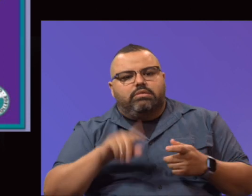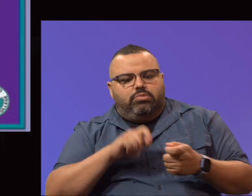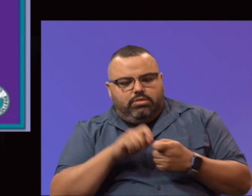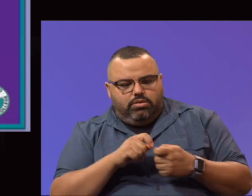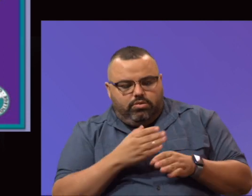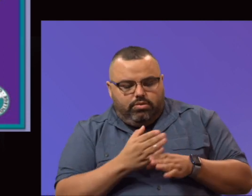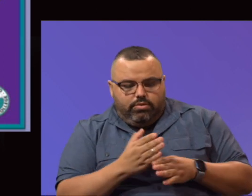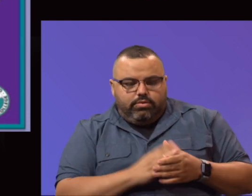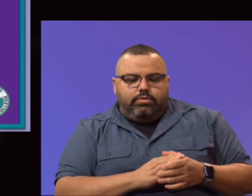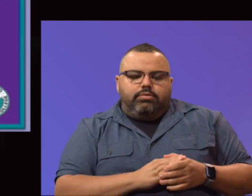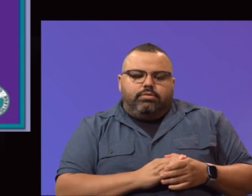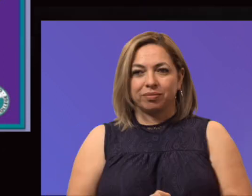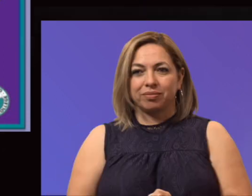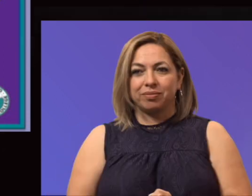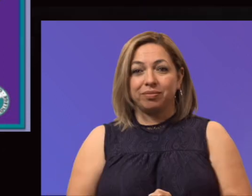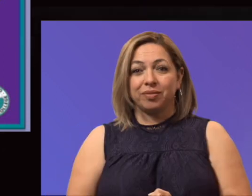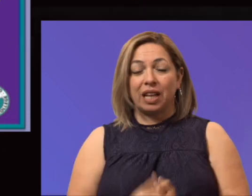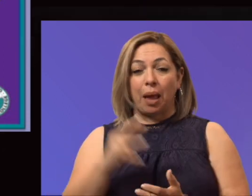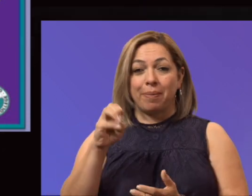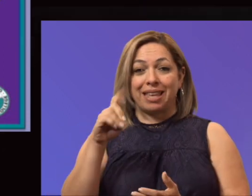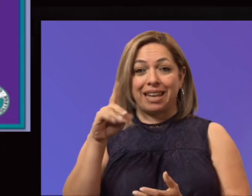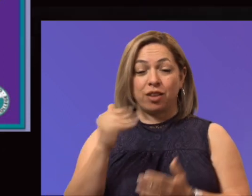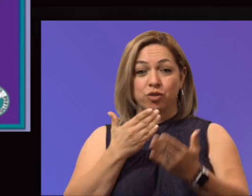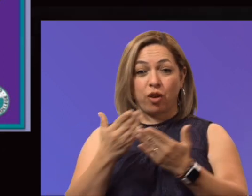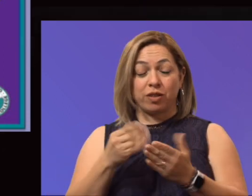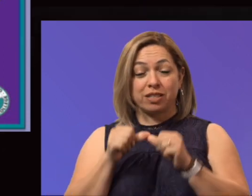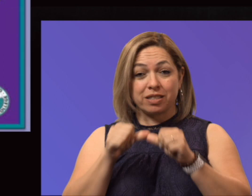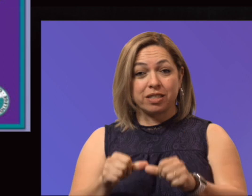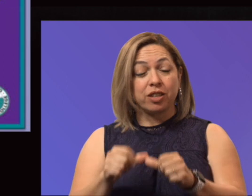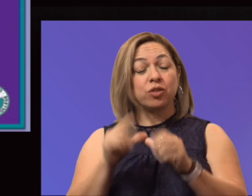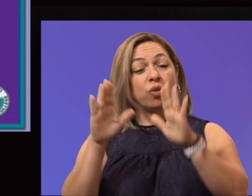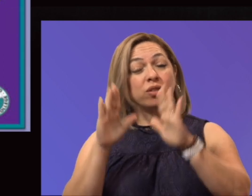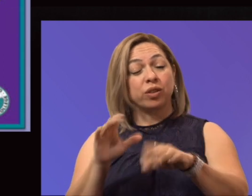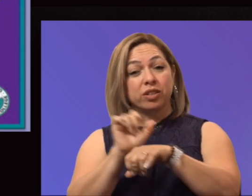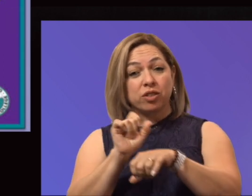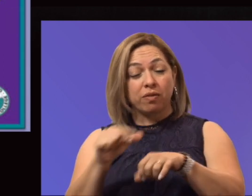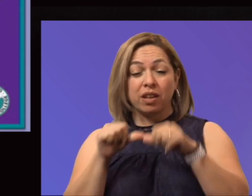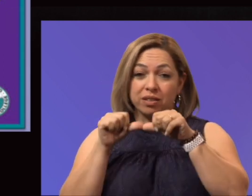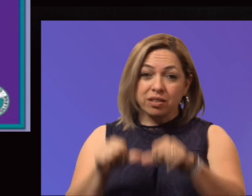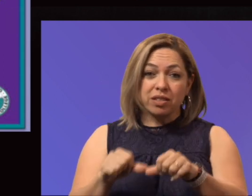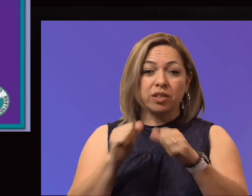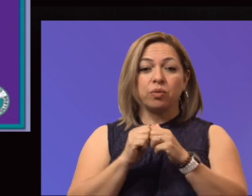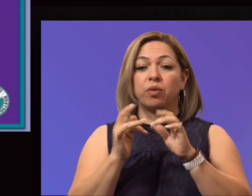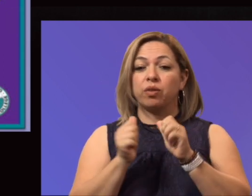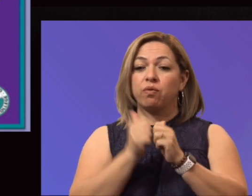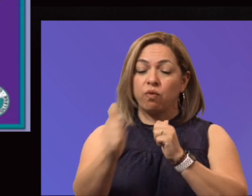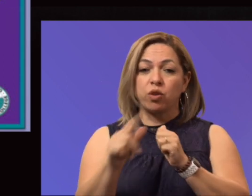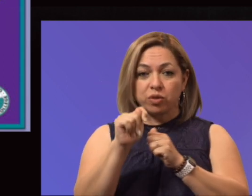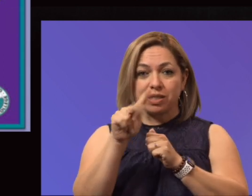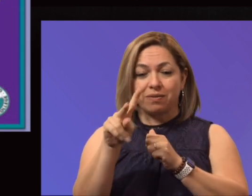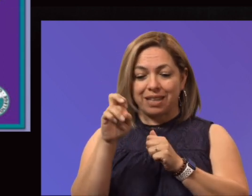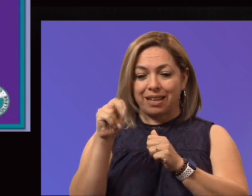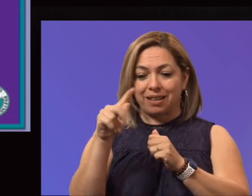with Media Services, they continued the virtual TV shows Entre Nosotras and Creative Thinkers hosted by our